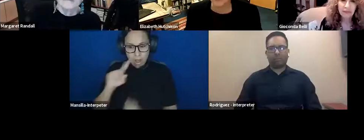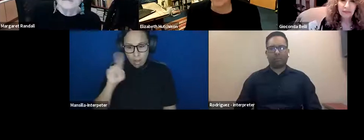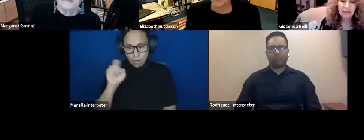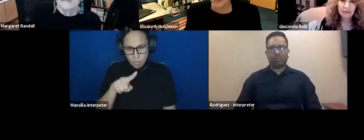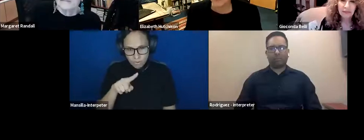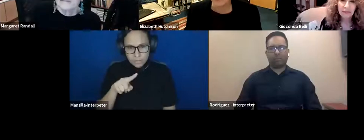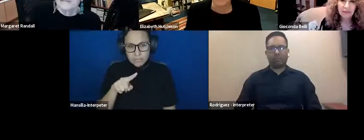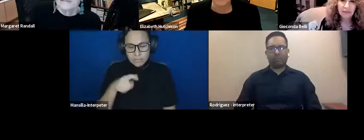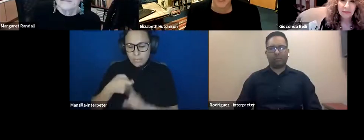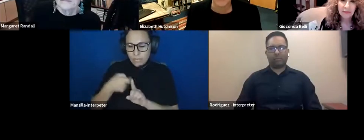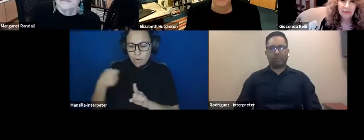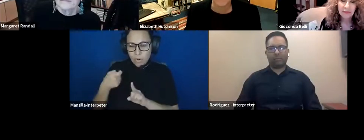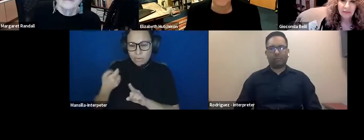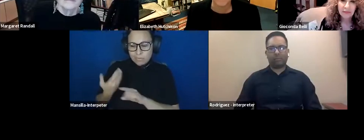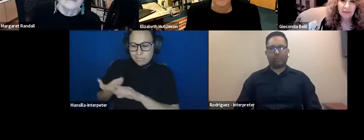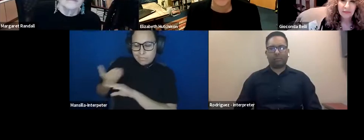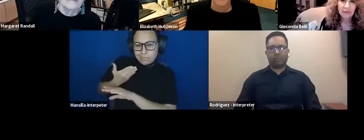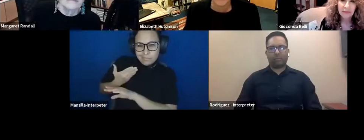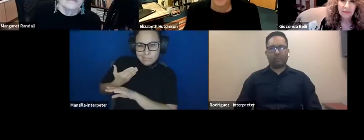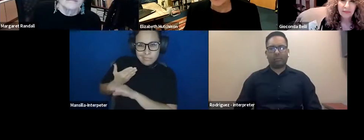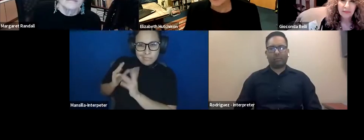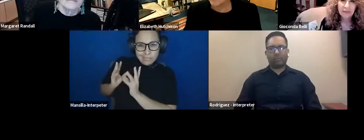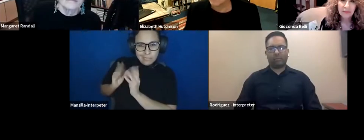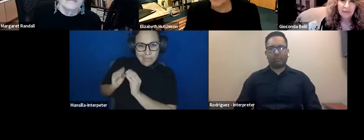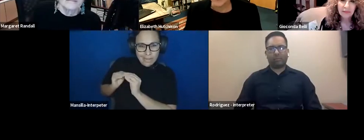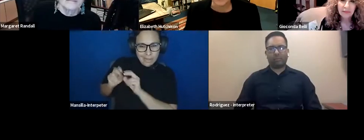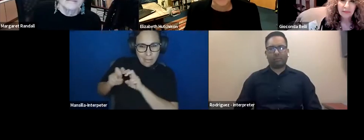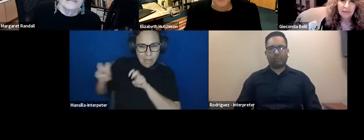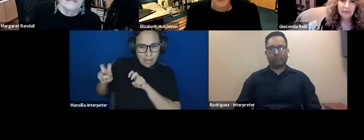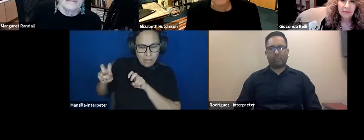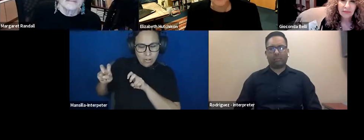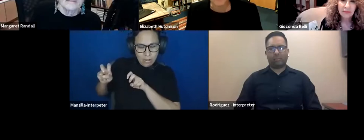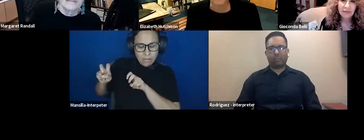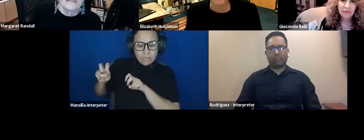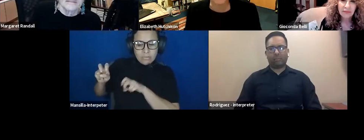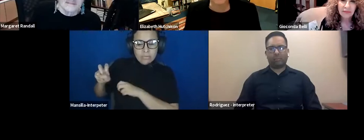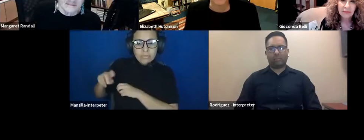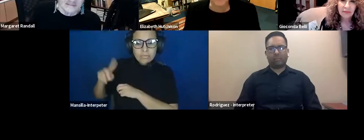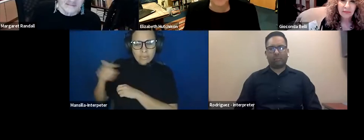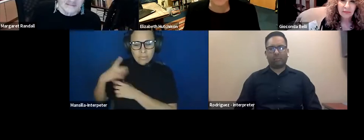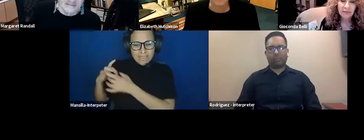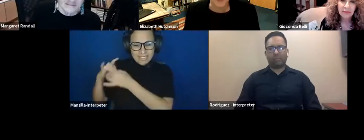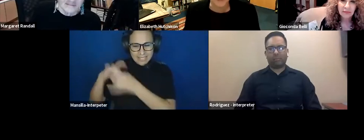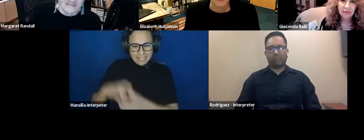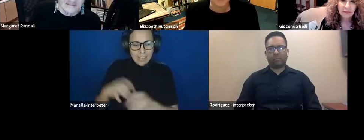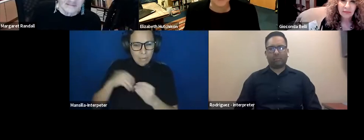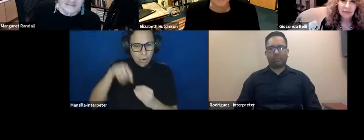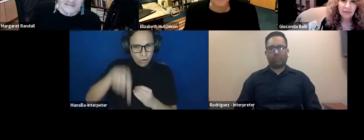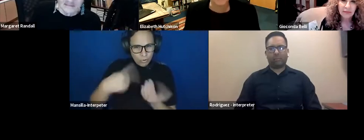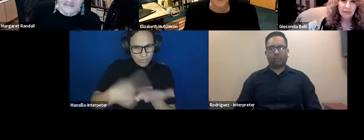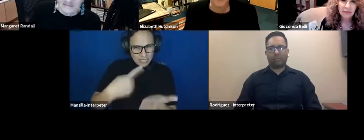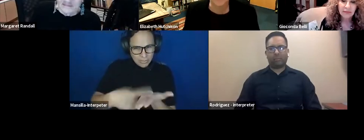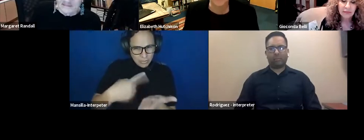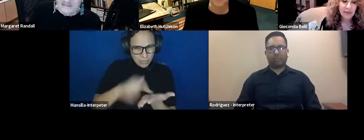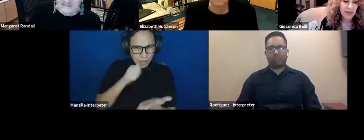in the last panel, but it pertained much more to this conversation, so I held it